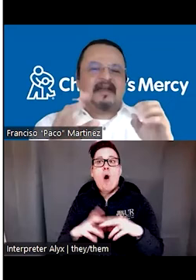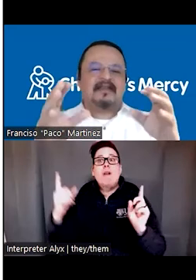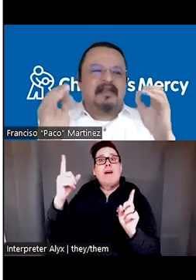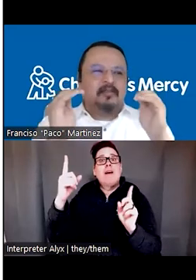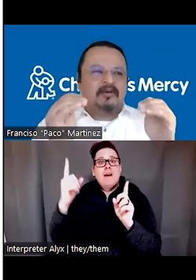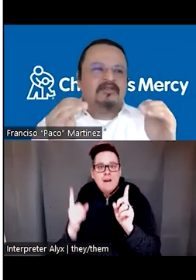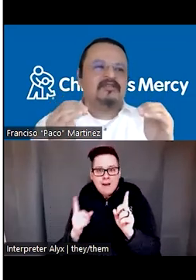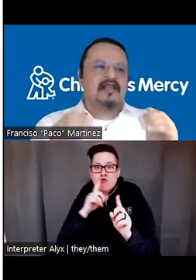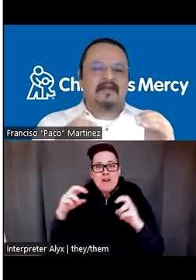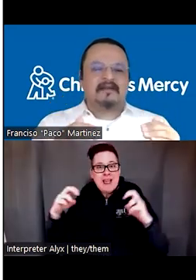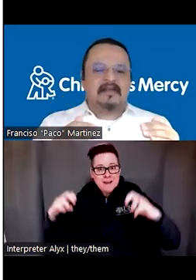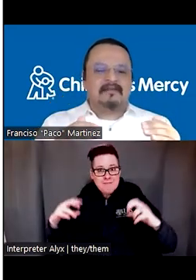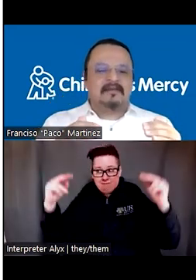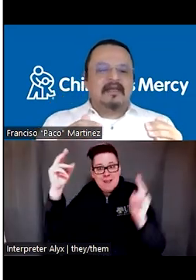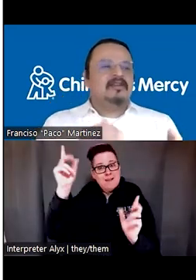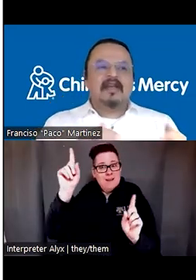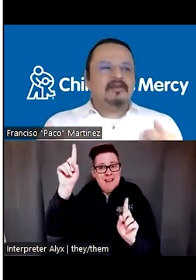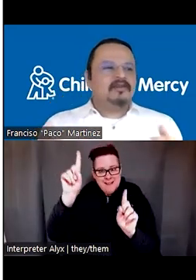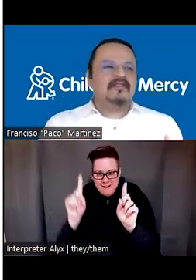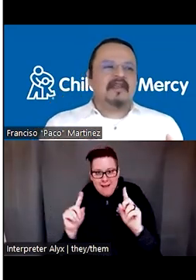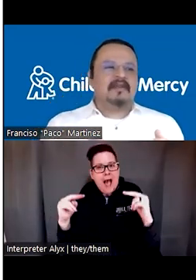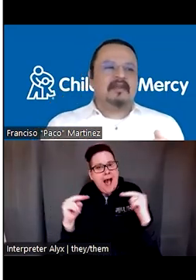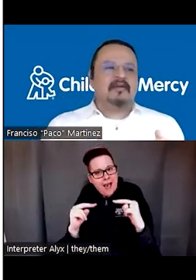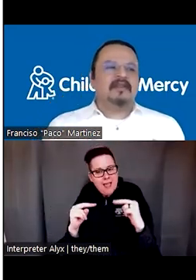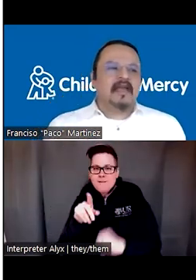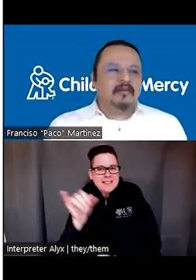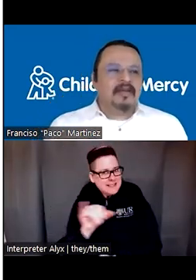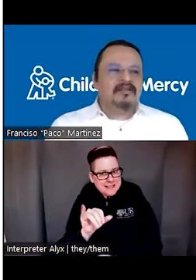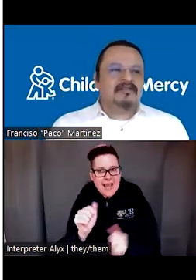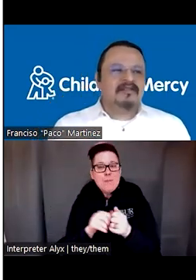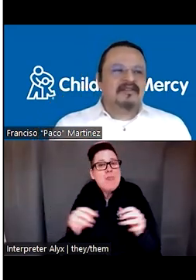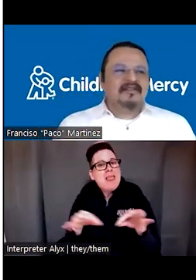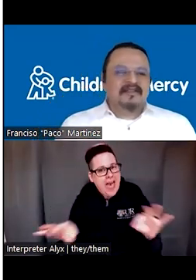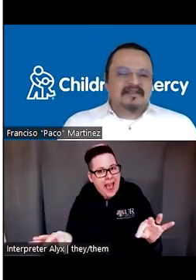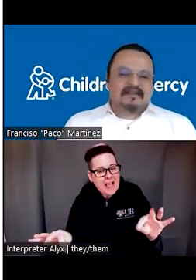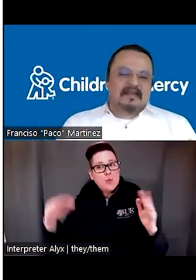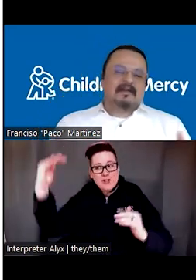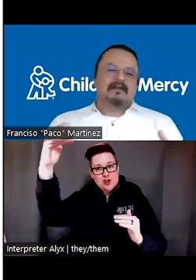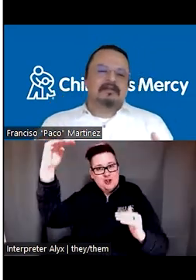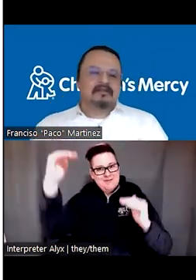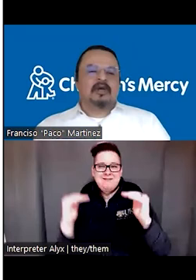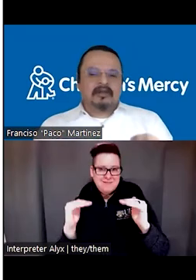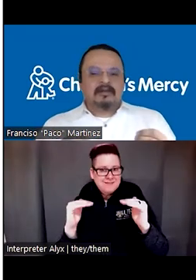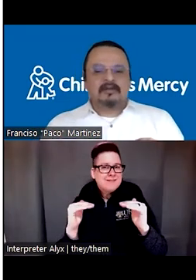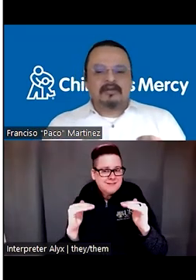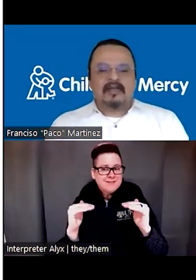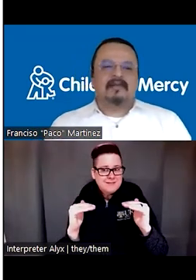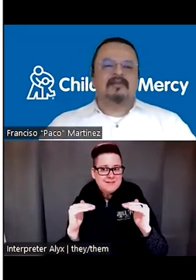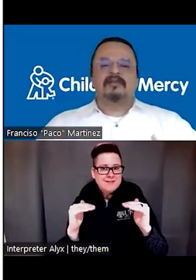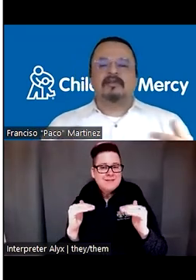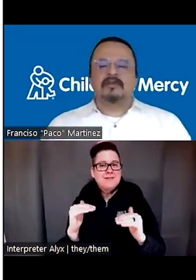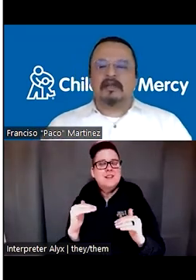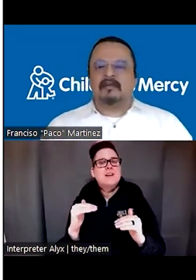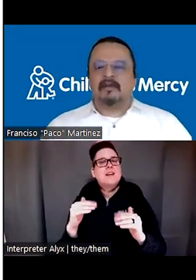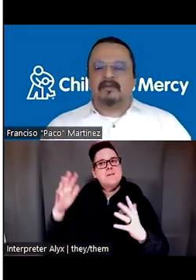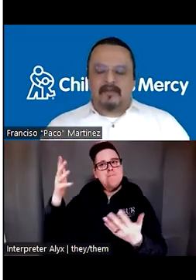at their eyes, like put yourself at their level. And you have to do the same thing with language that talk to their level,